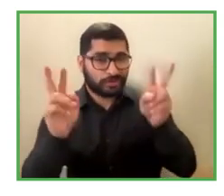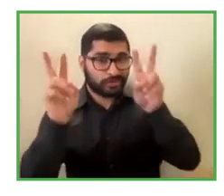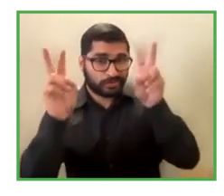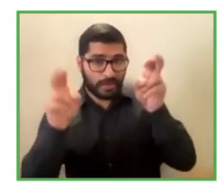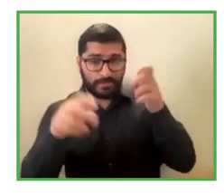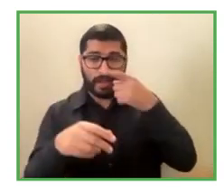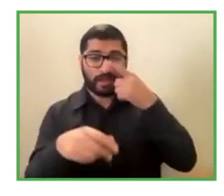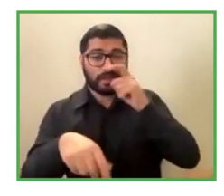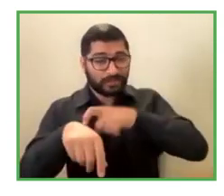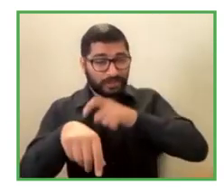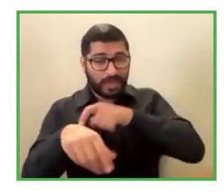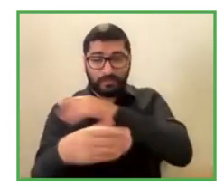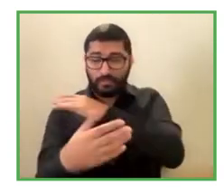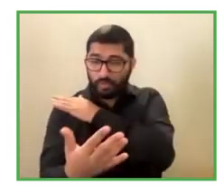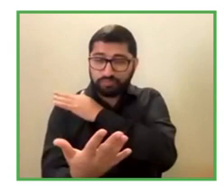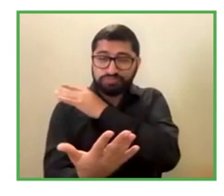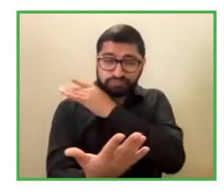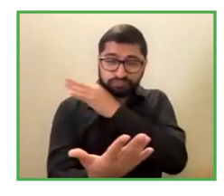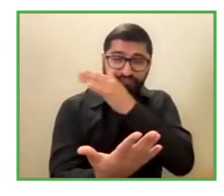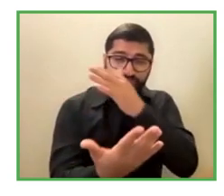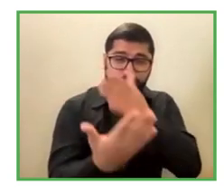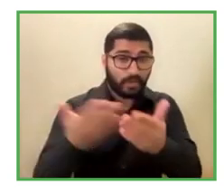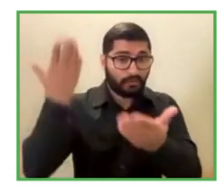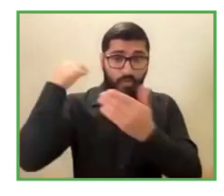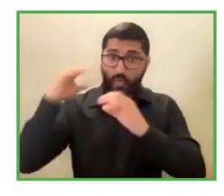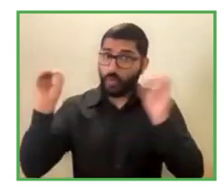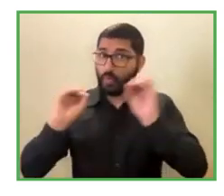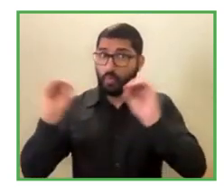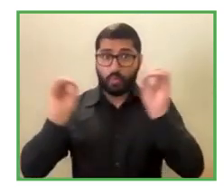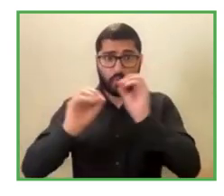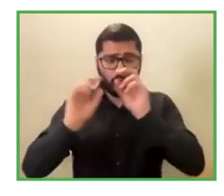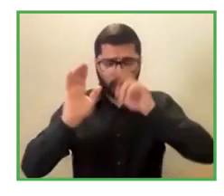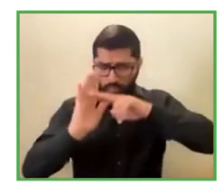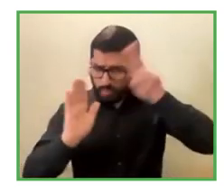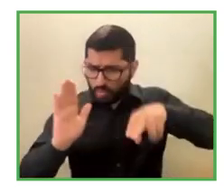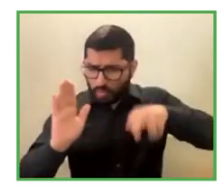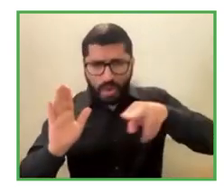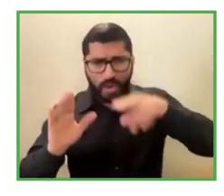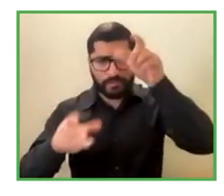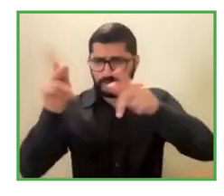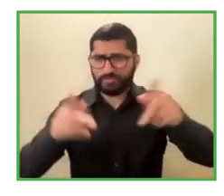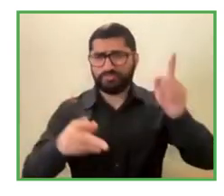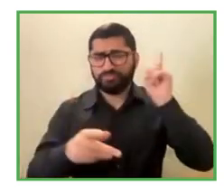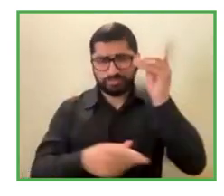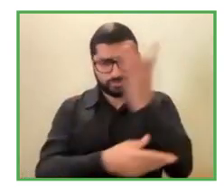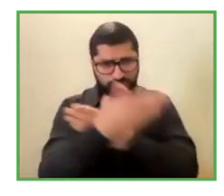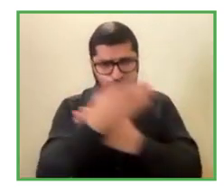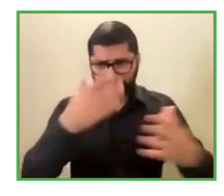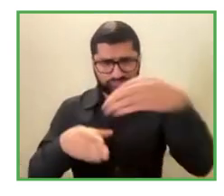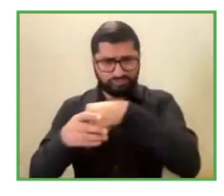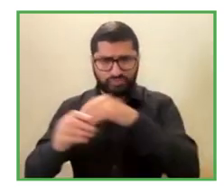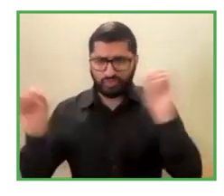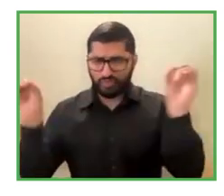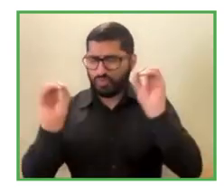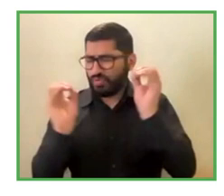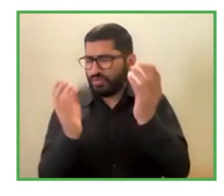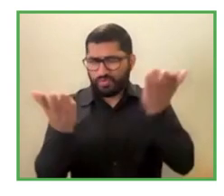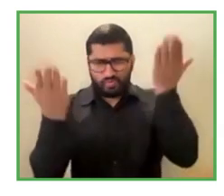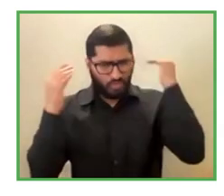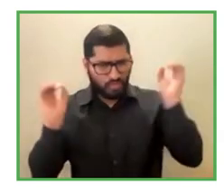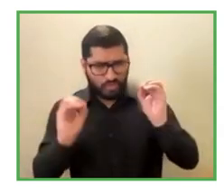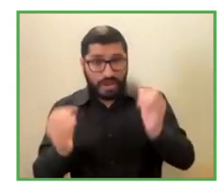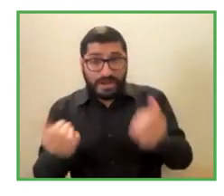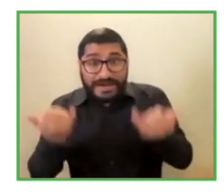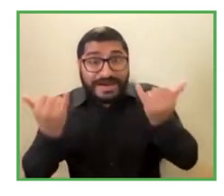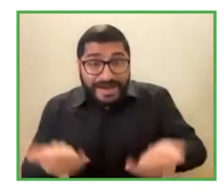it was difficult because we didn't have any experience and we hadn't hired people with disabilities. Currently,